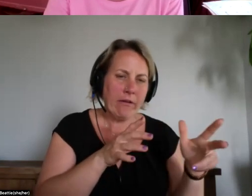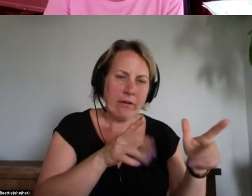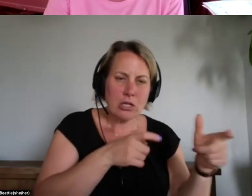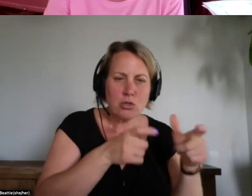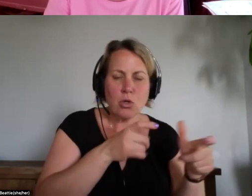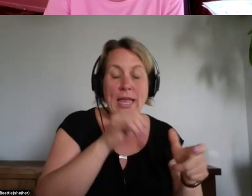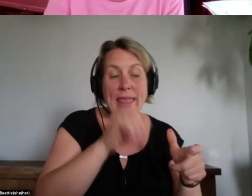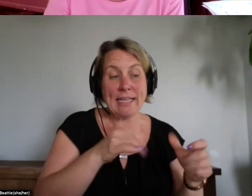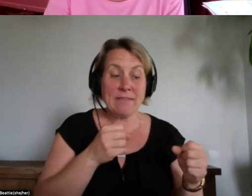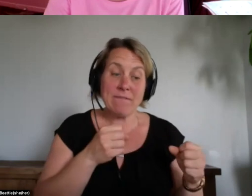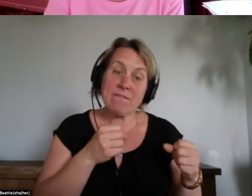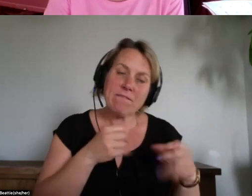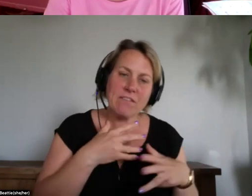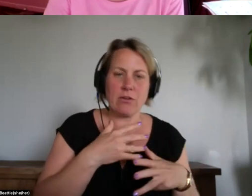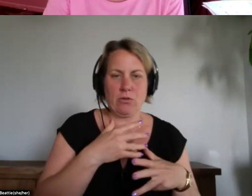way of living